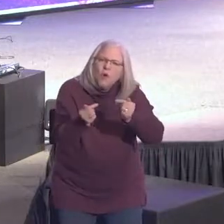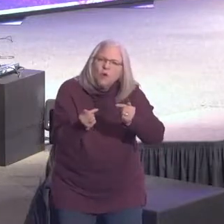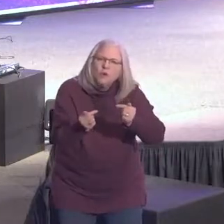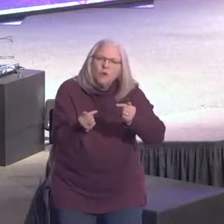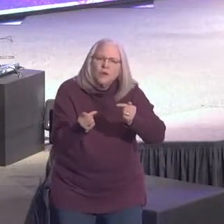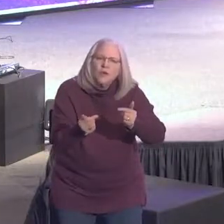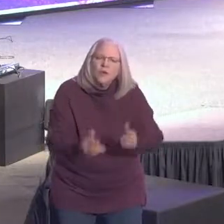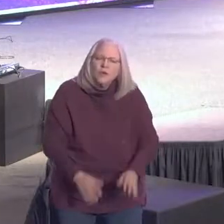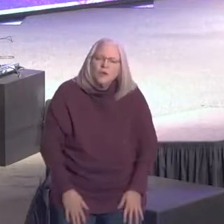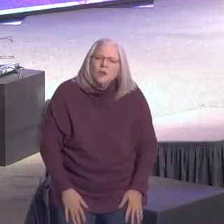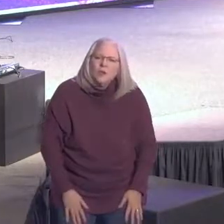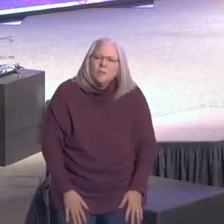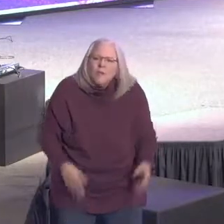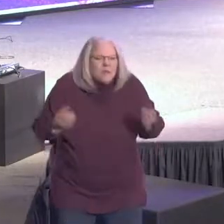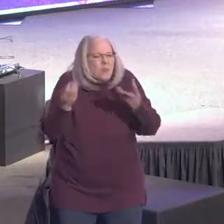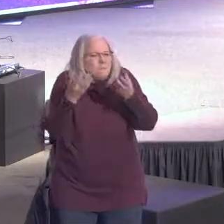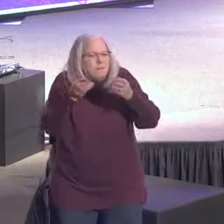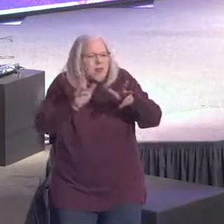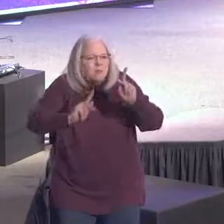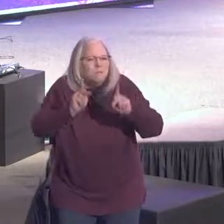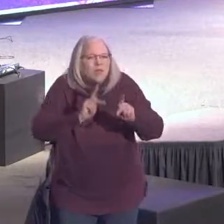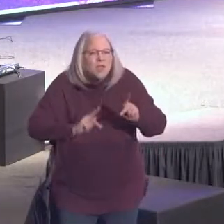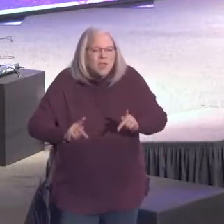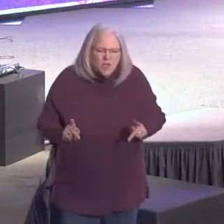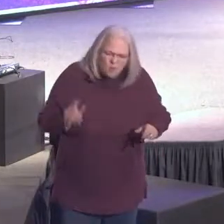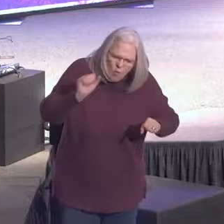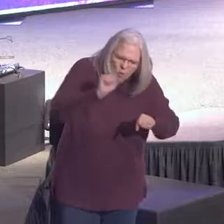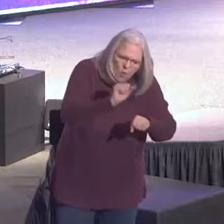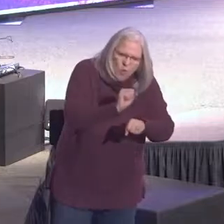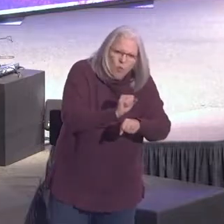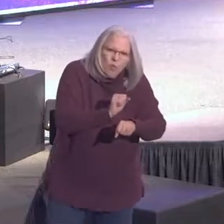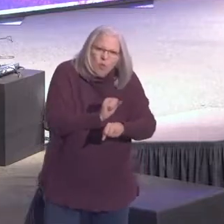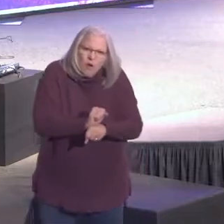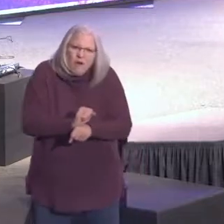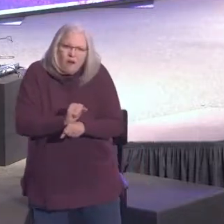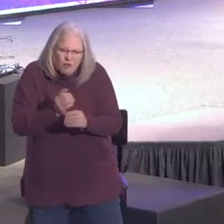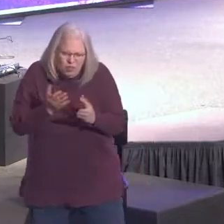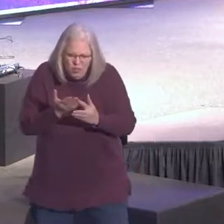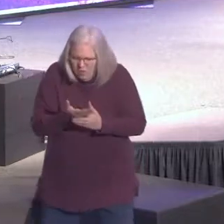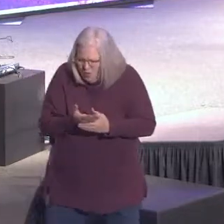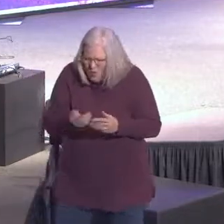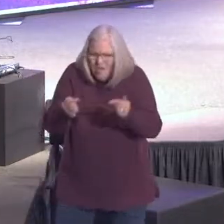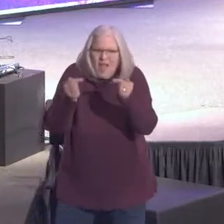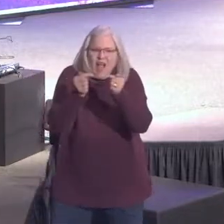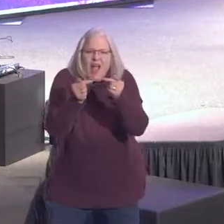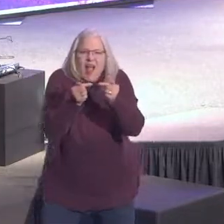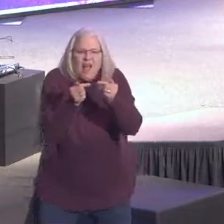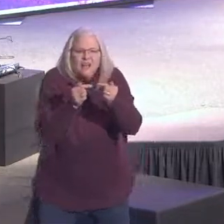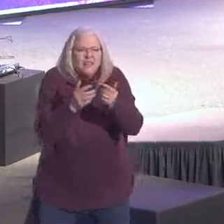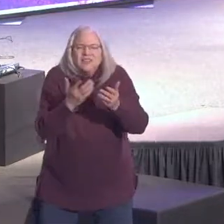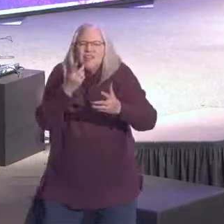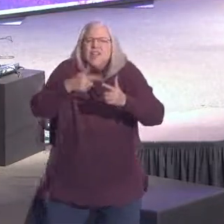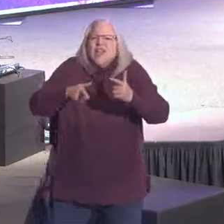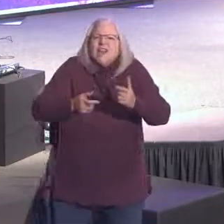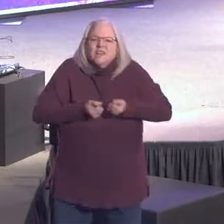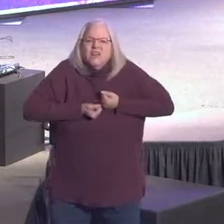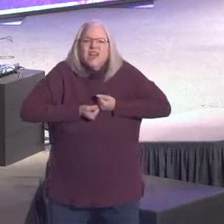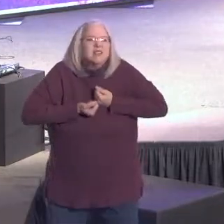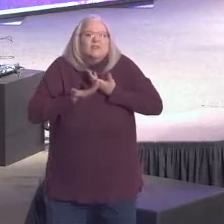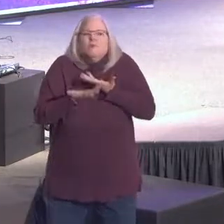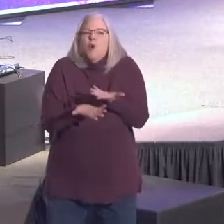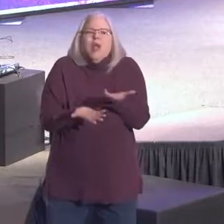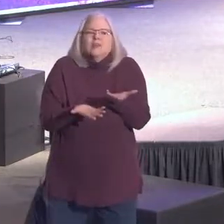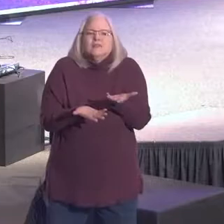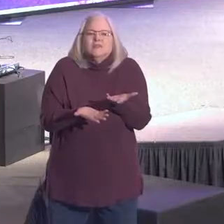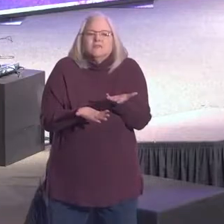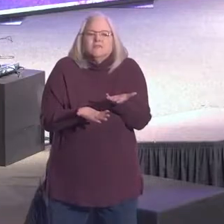many people deal with that kind of hurt that is almost inexpressible. Just